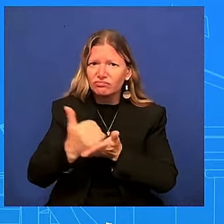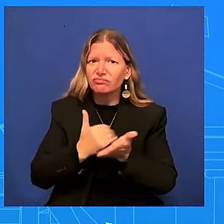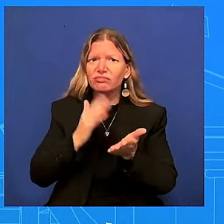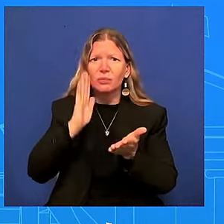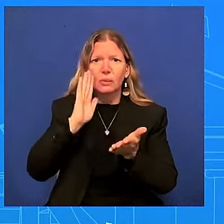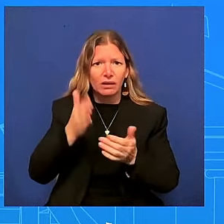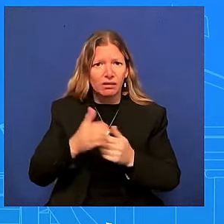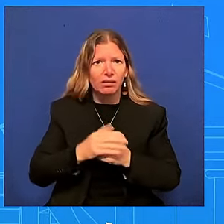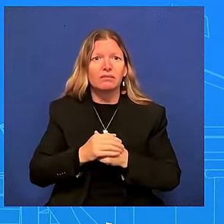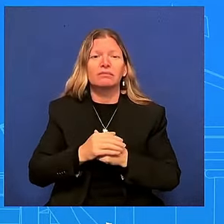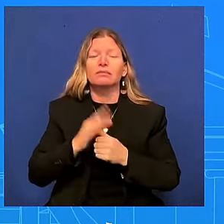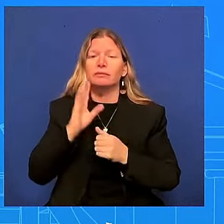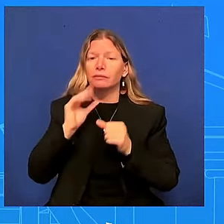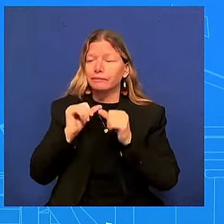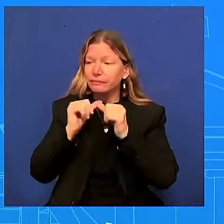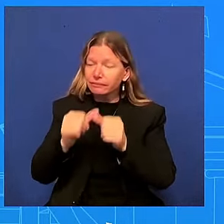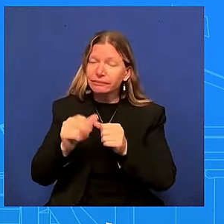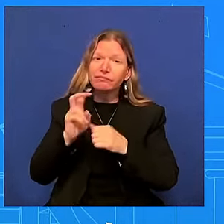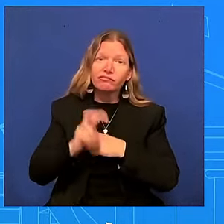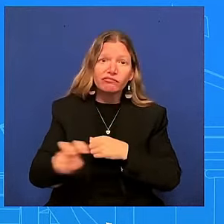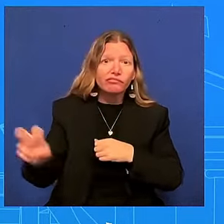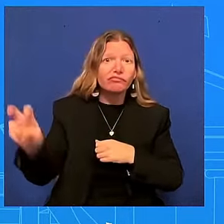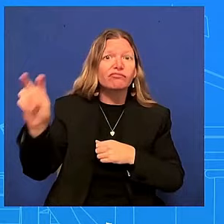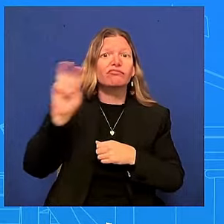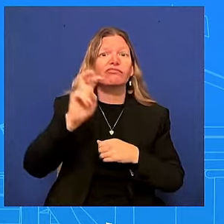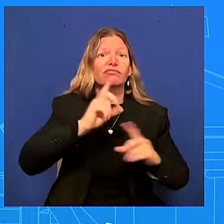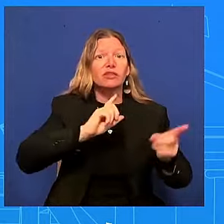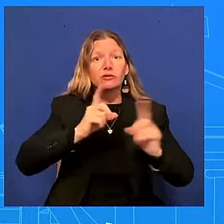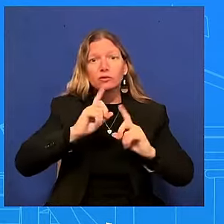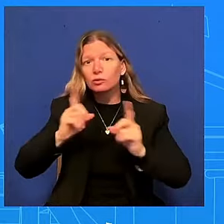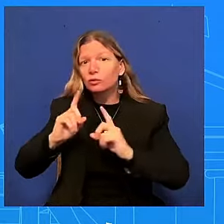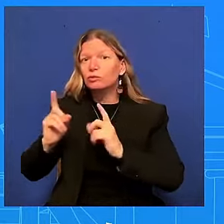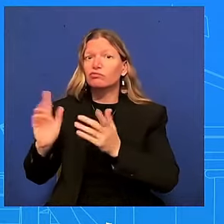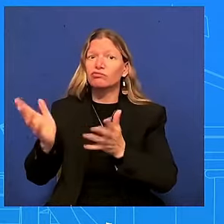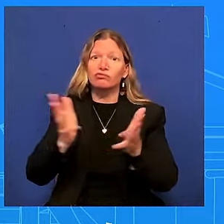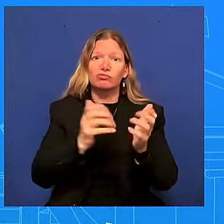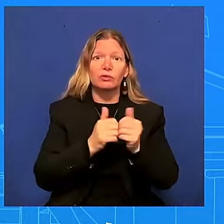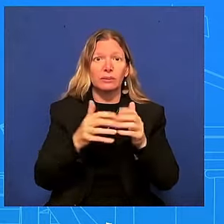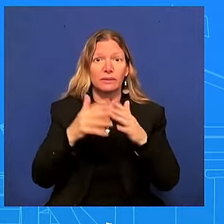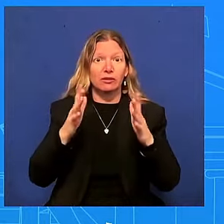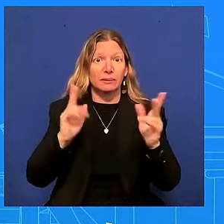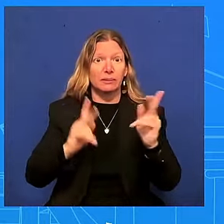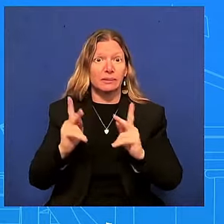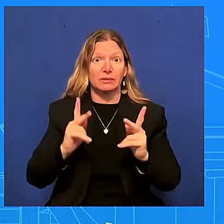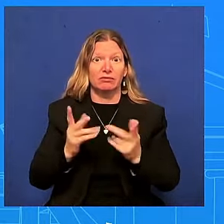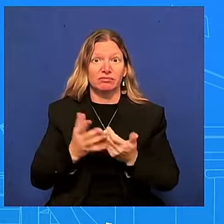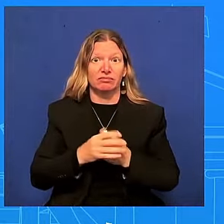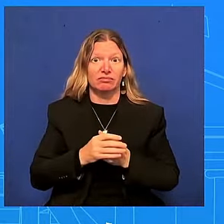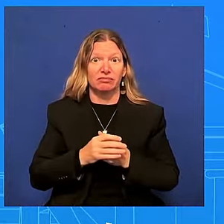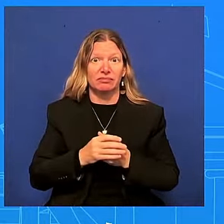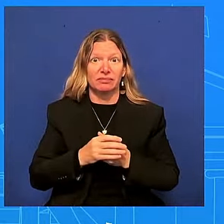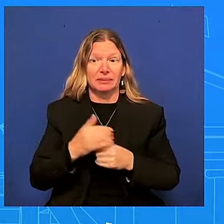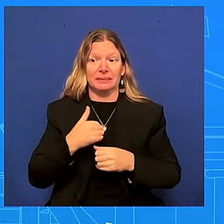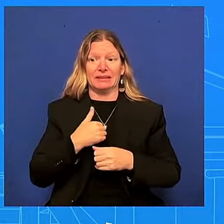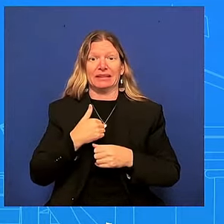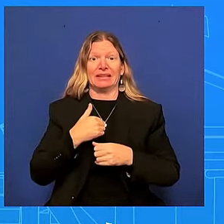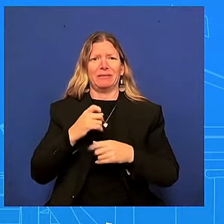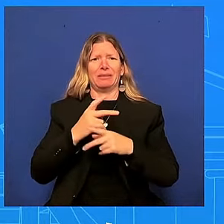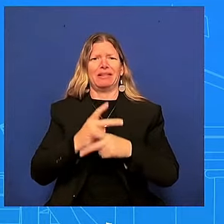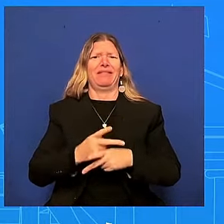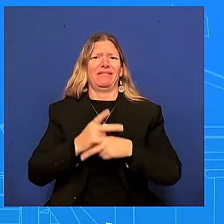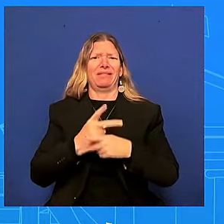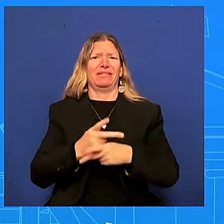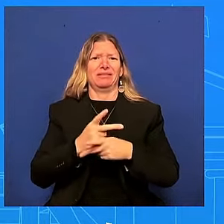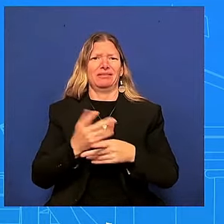and at the end of the day i gotta be careful right because we are in a campaign season but the american that's you know the american people will see for themselves